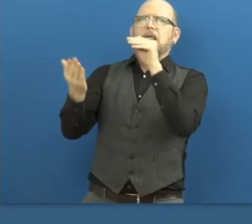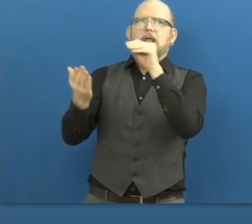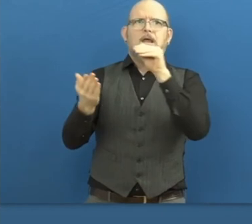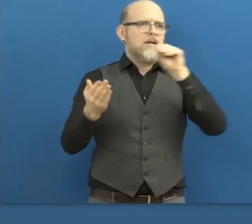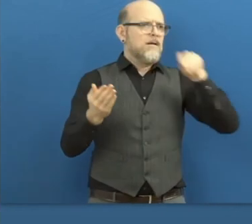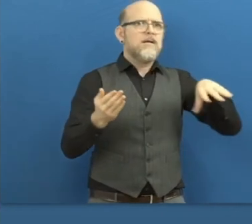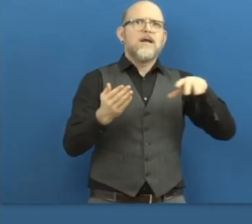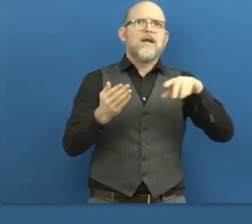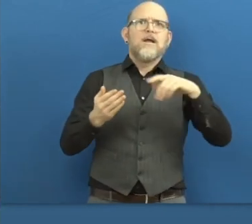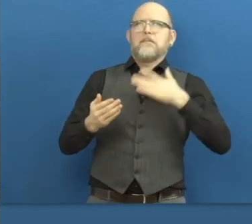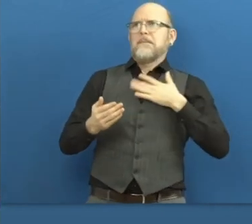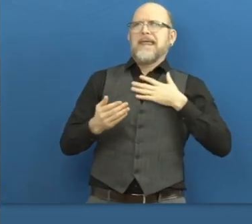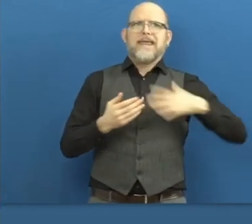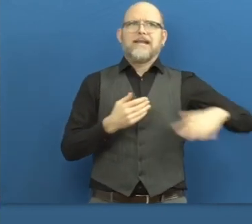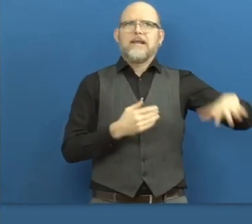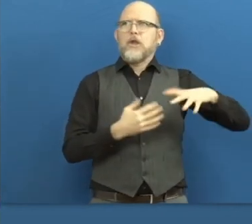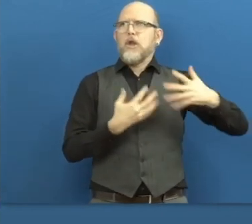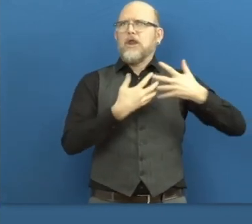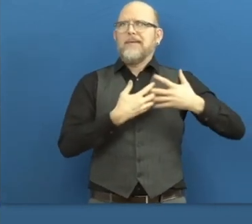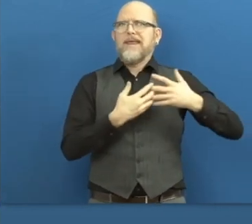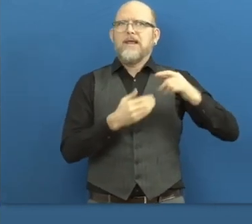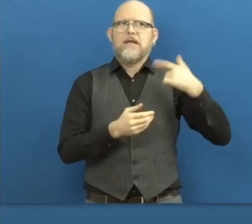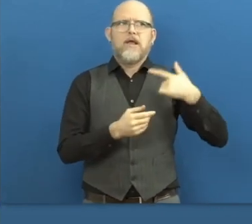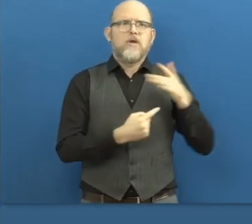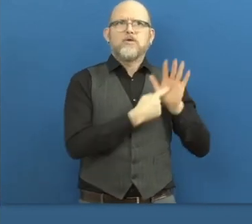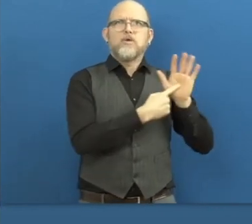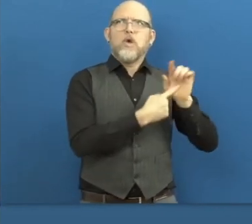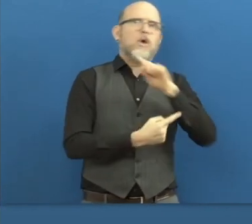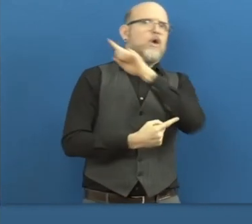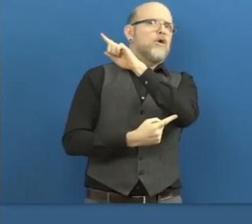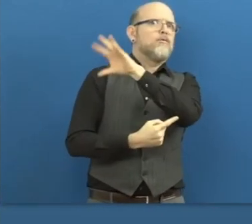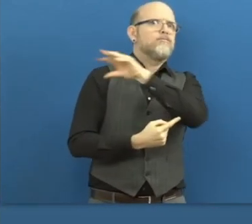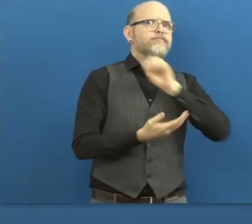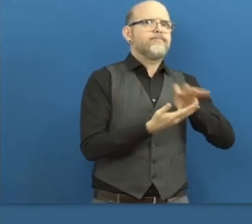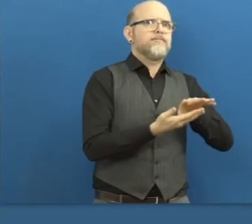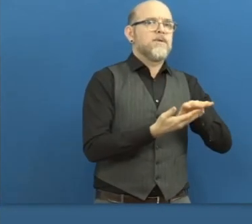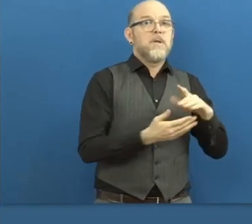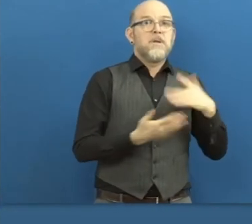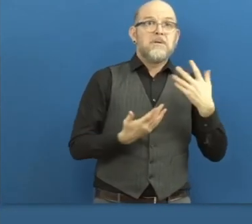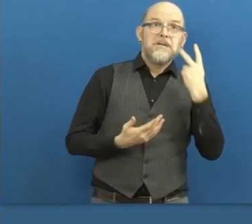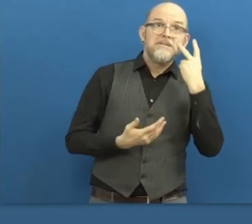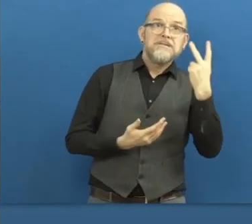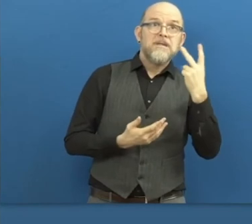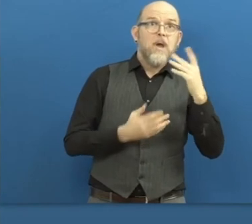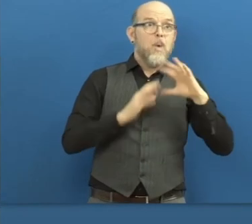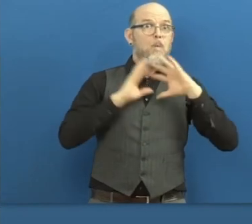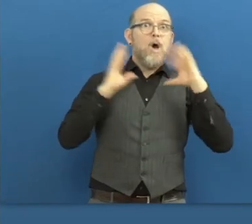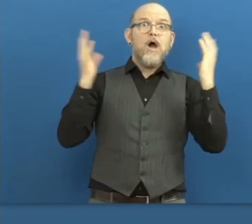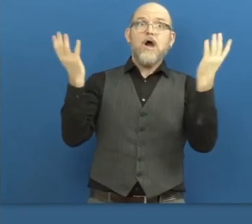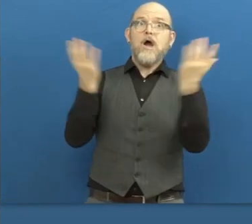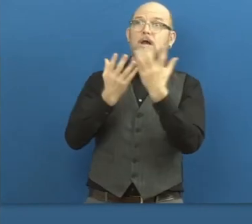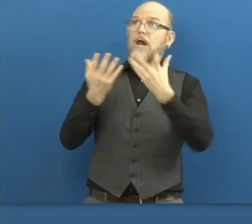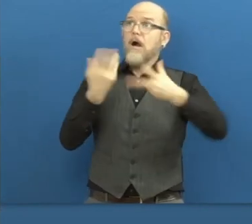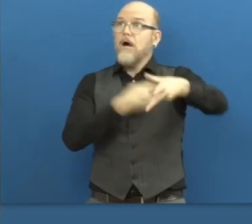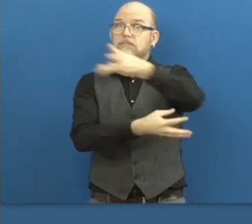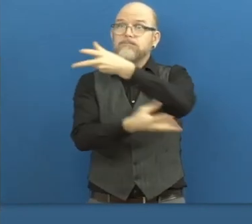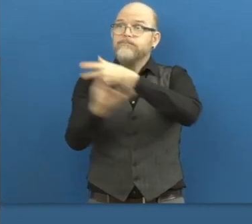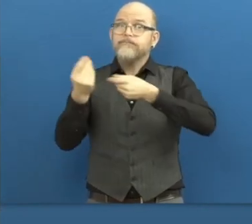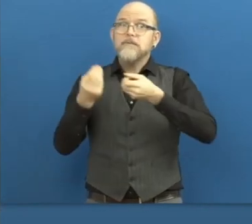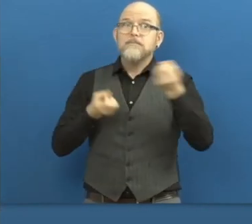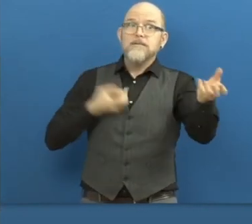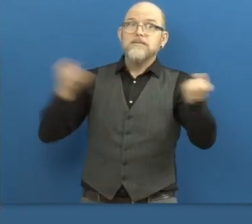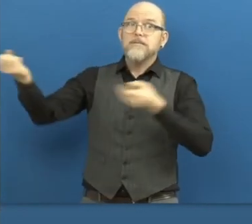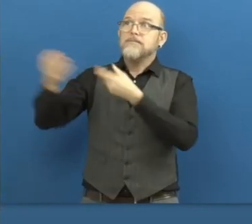And if we're doing this across and around the world, we can really start preparing ourselves for companies that